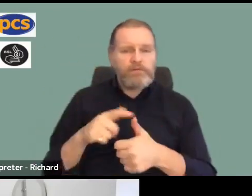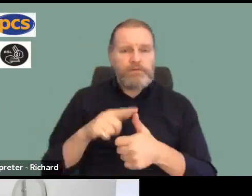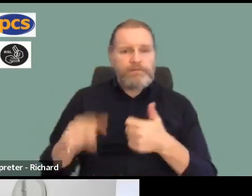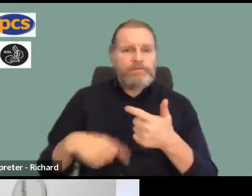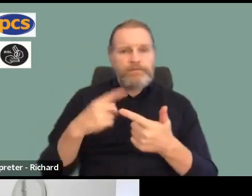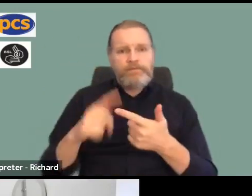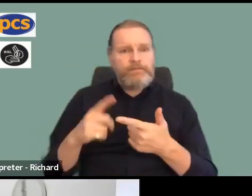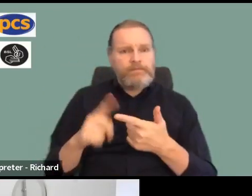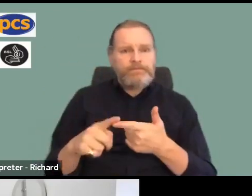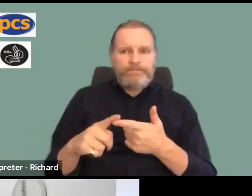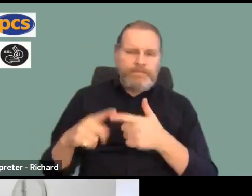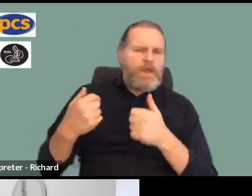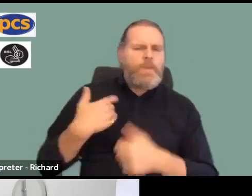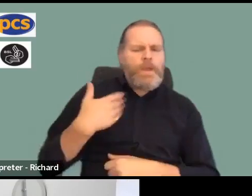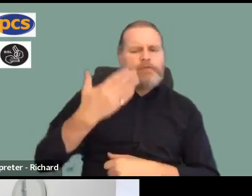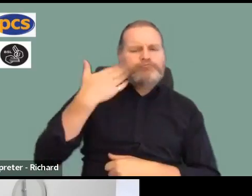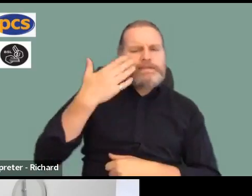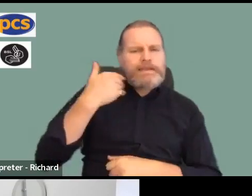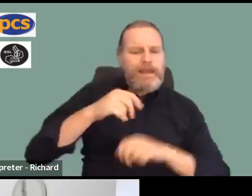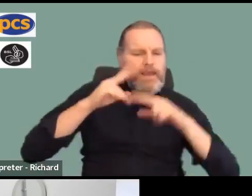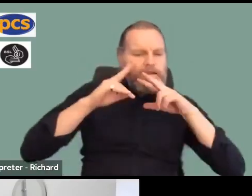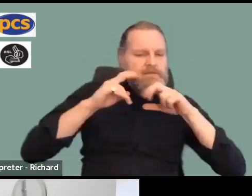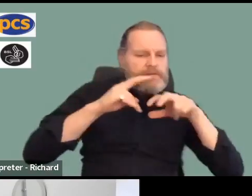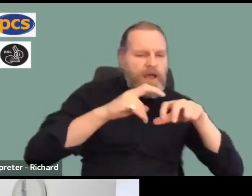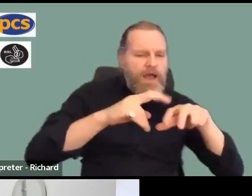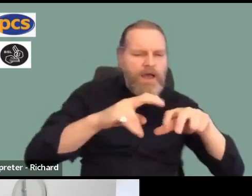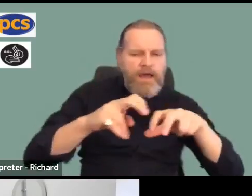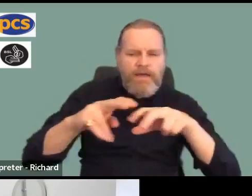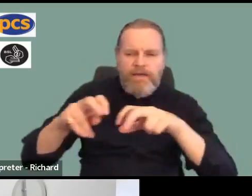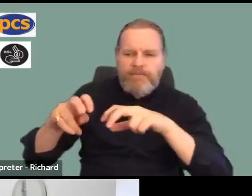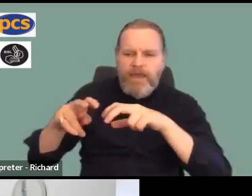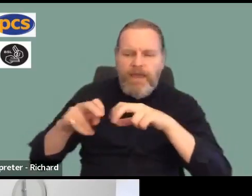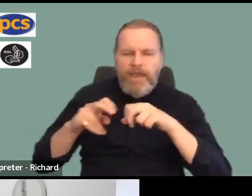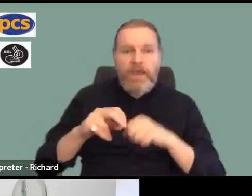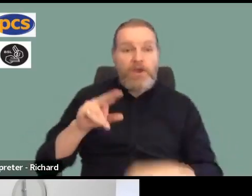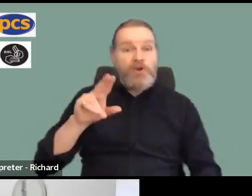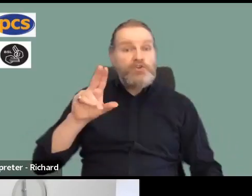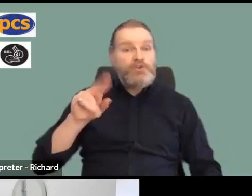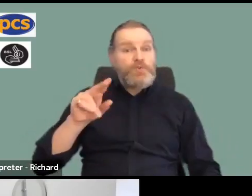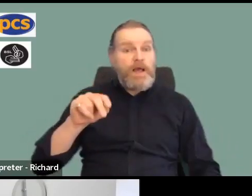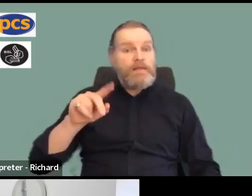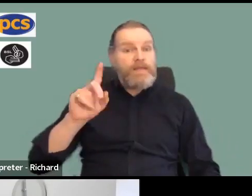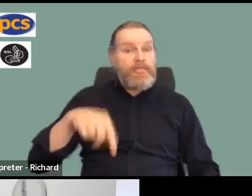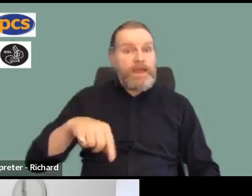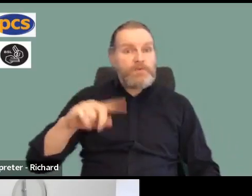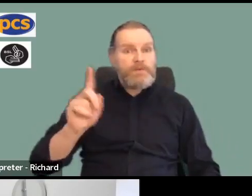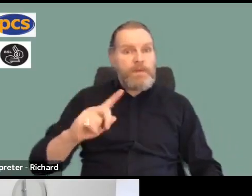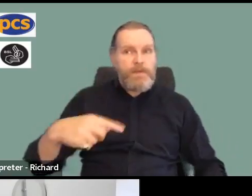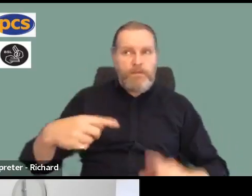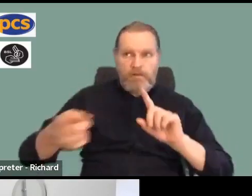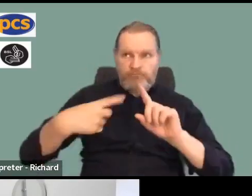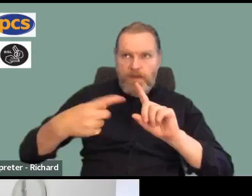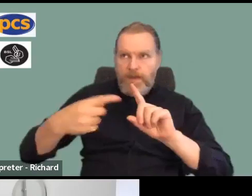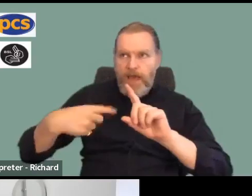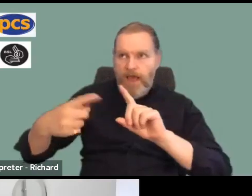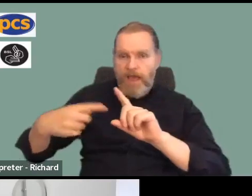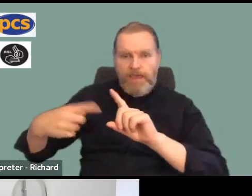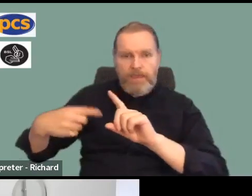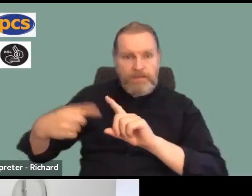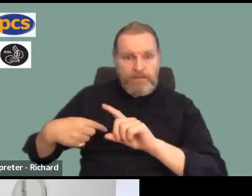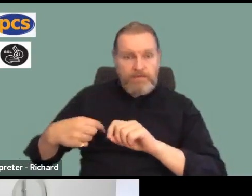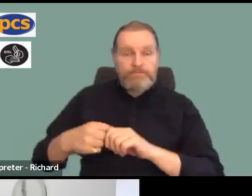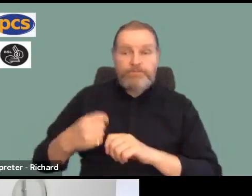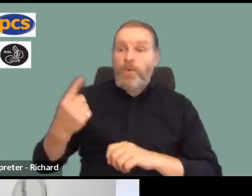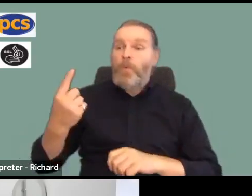survey recently, 12,000 members responded within one week. And members were telling us that a thousand of them regularly